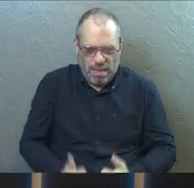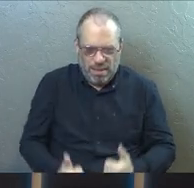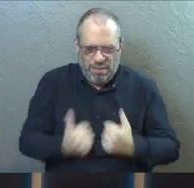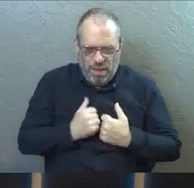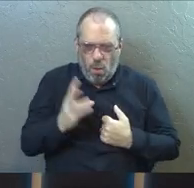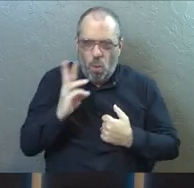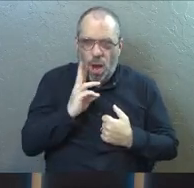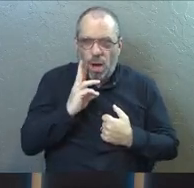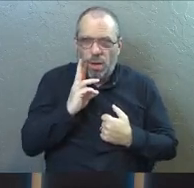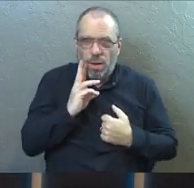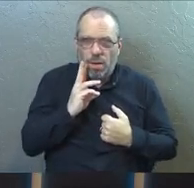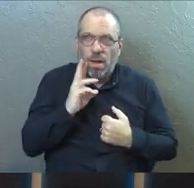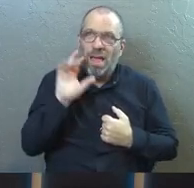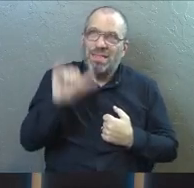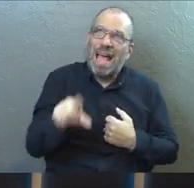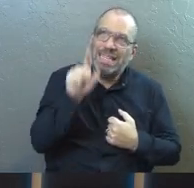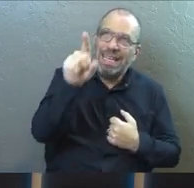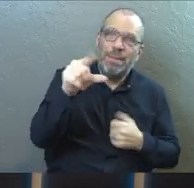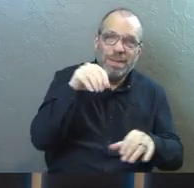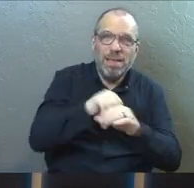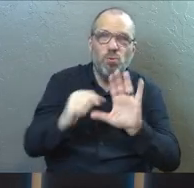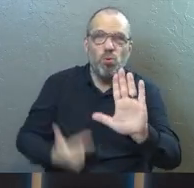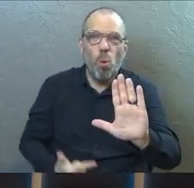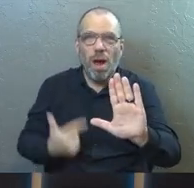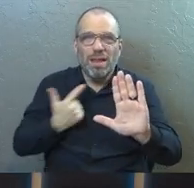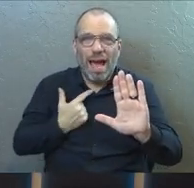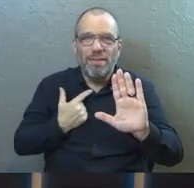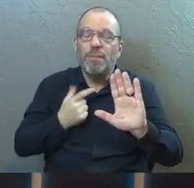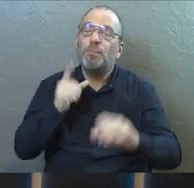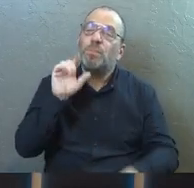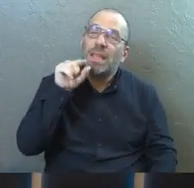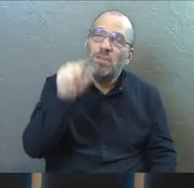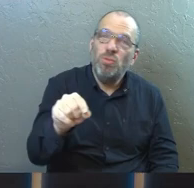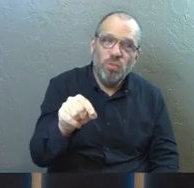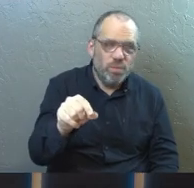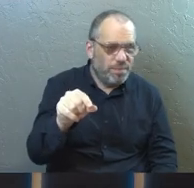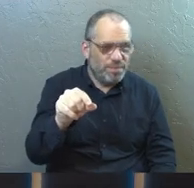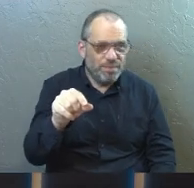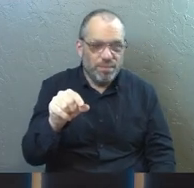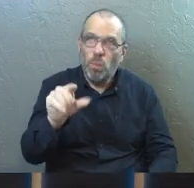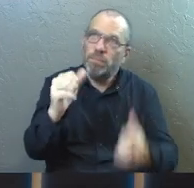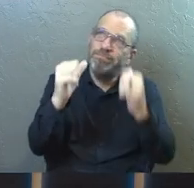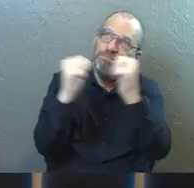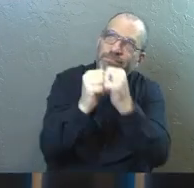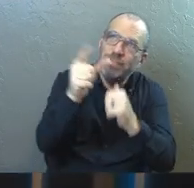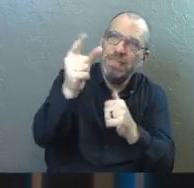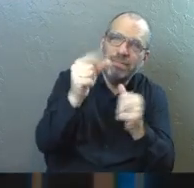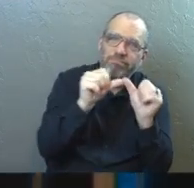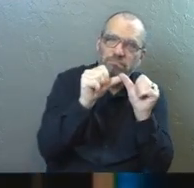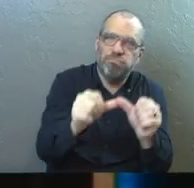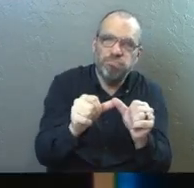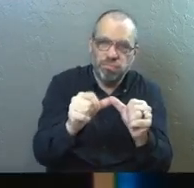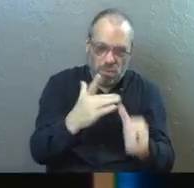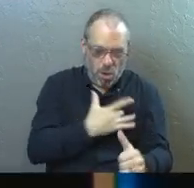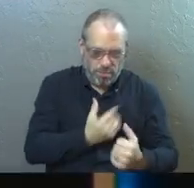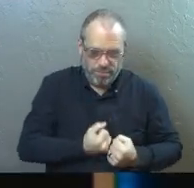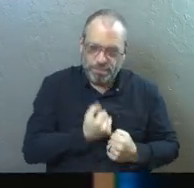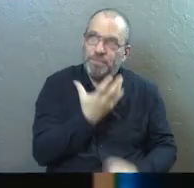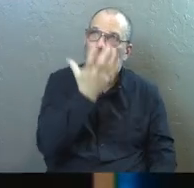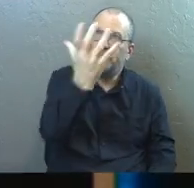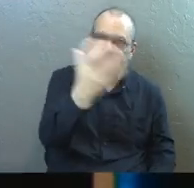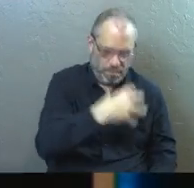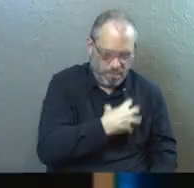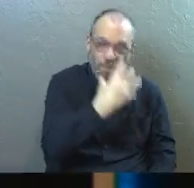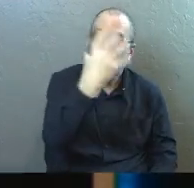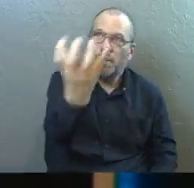living water are him in your life. And you will never be without him if you give your heart to him.